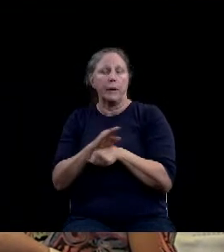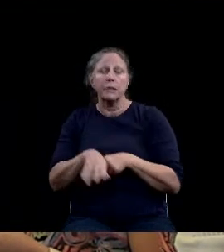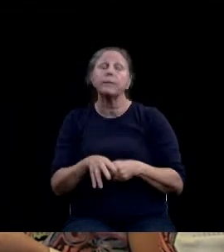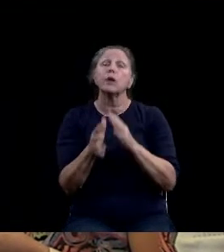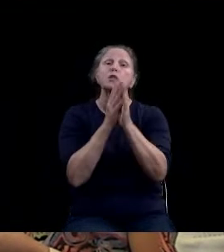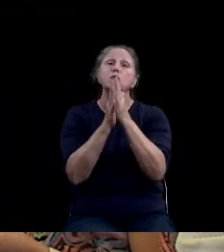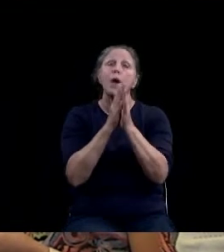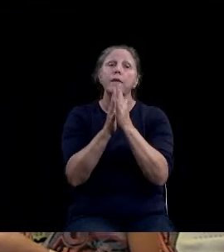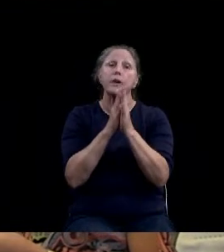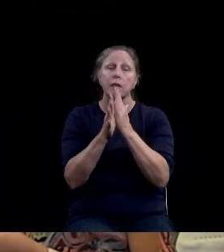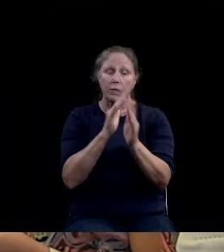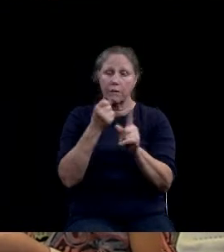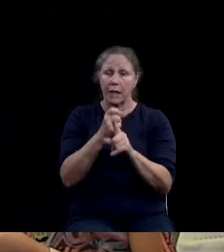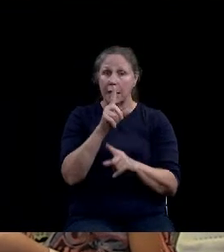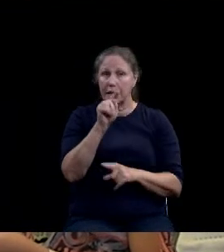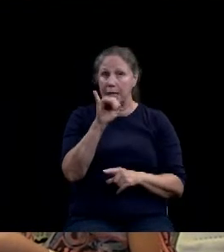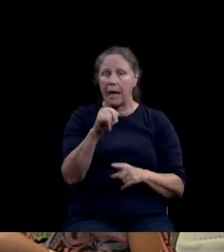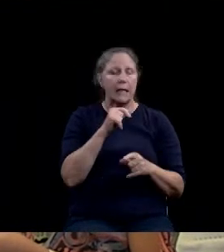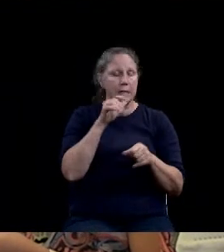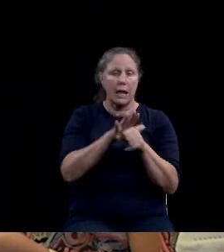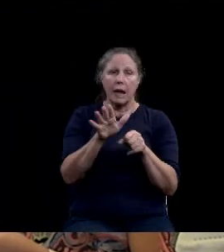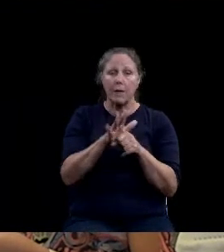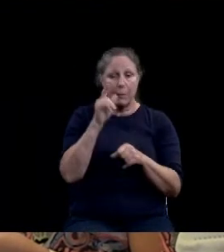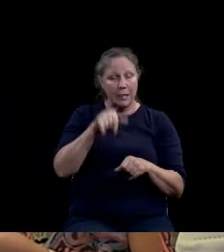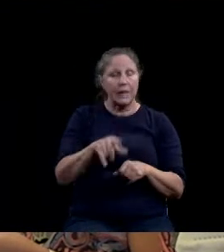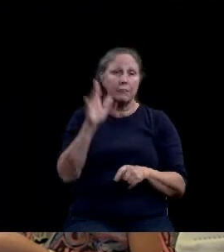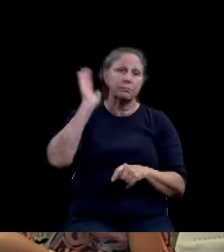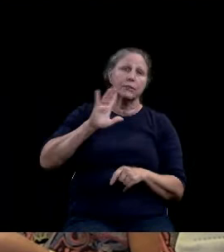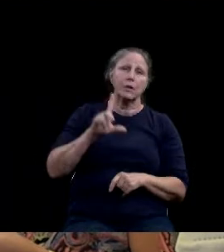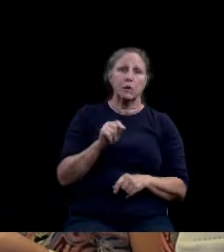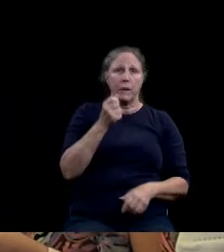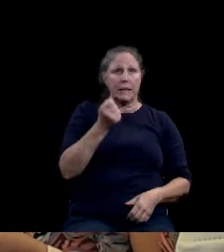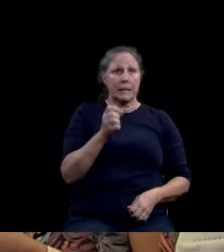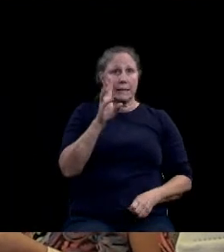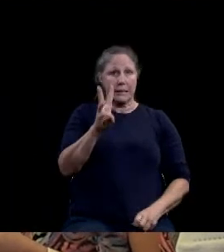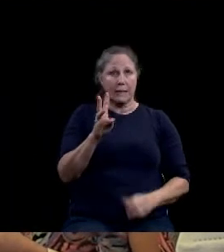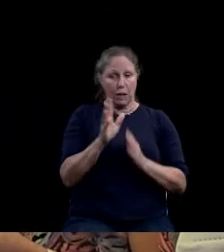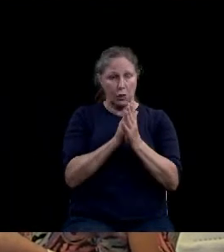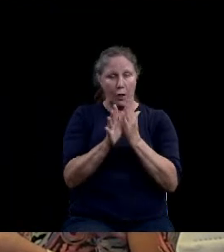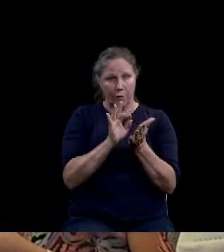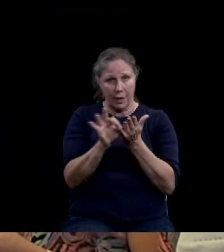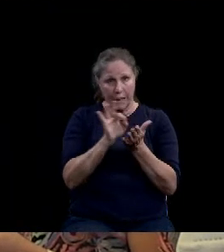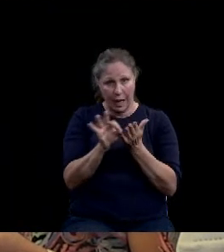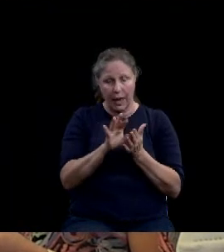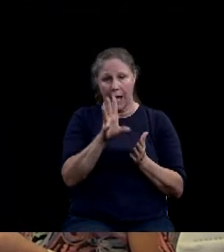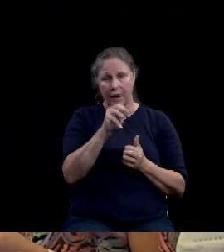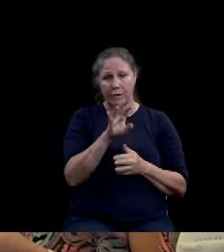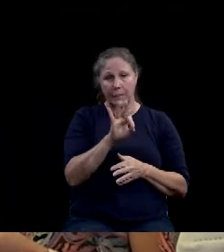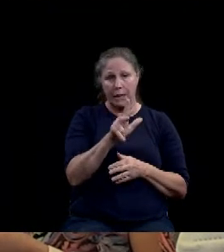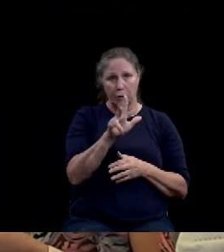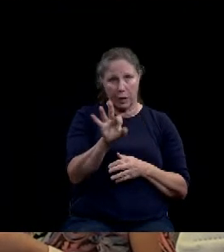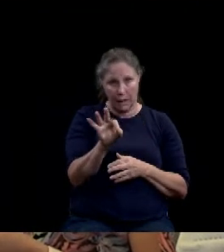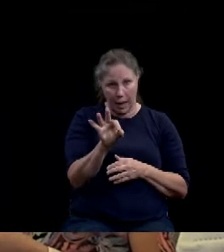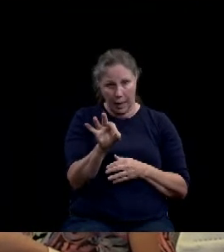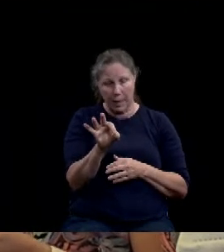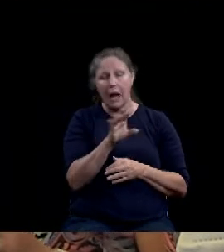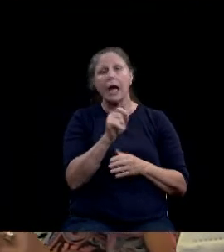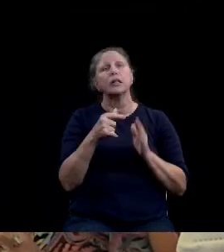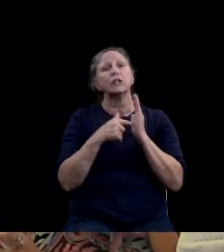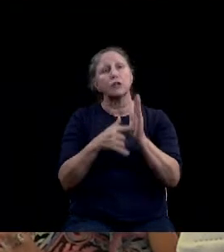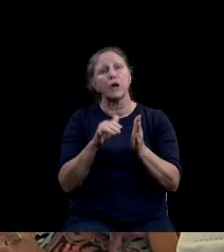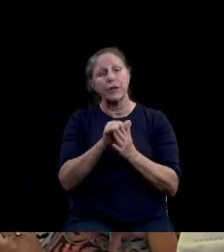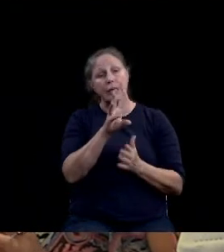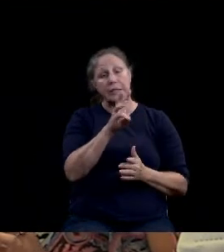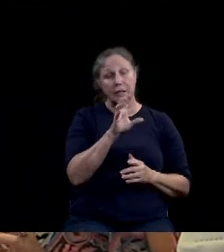data is formulated from 2016 traffic counts from FM 939 and shows 607 vehicles per day. The proposed landfill